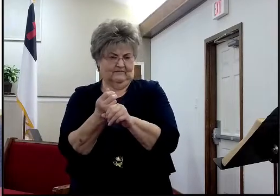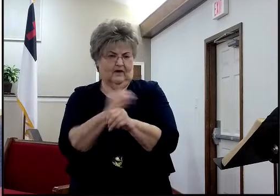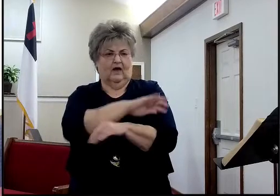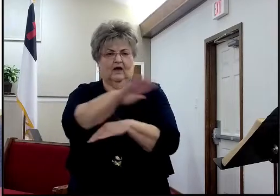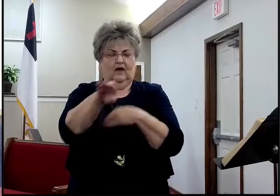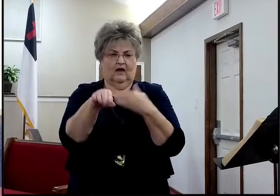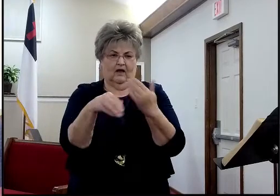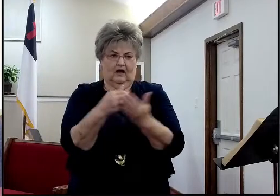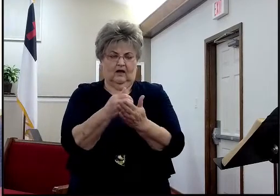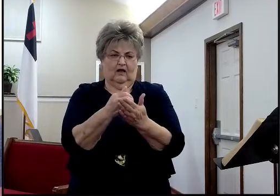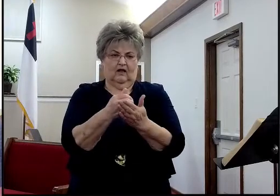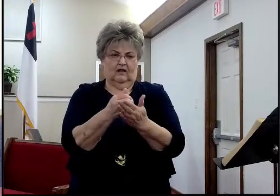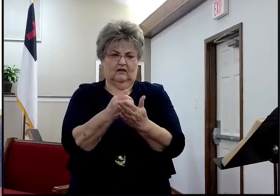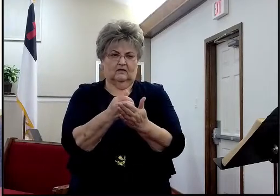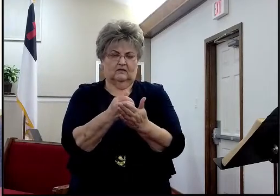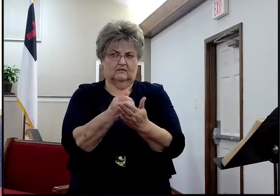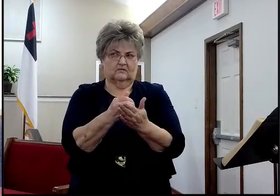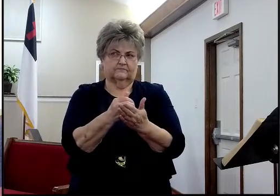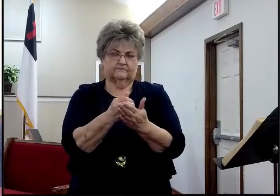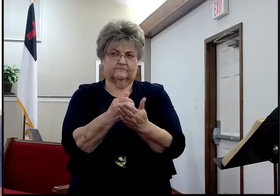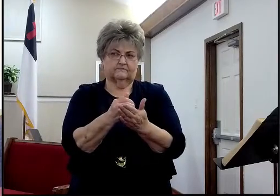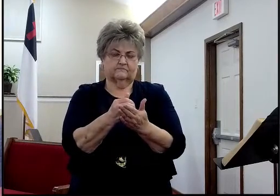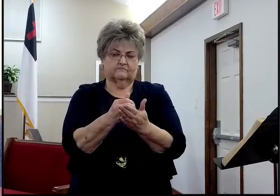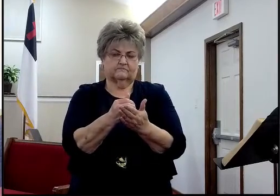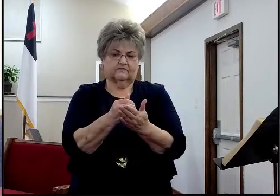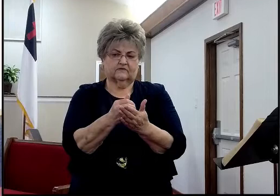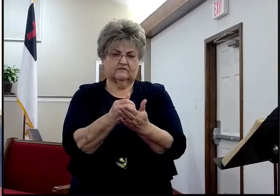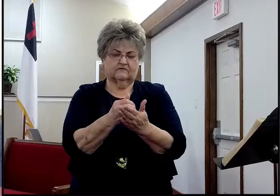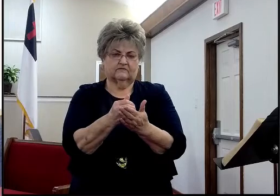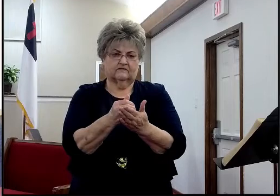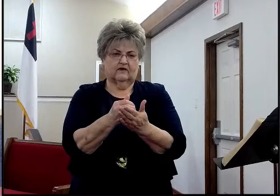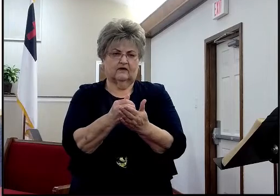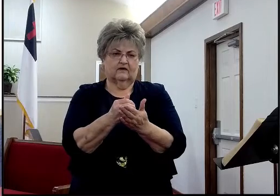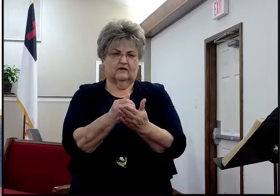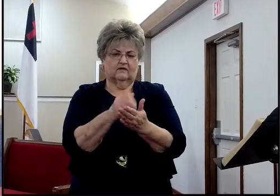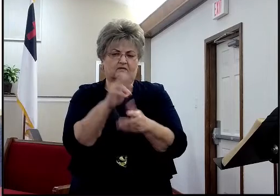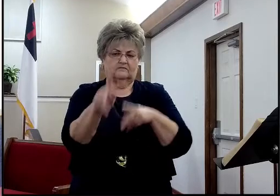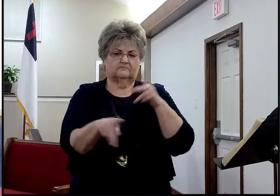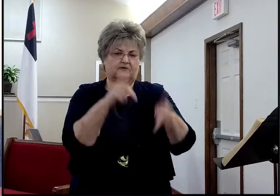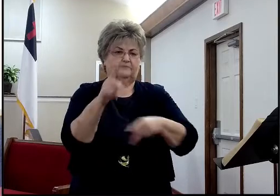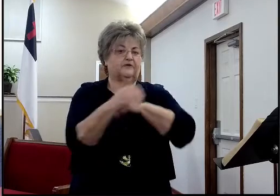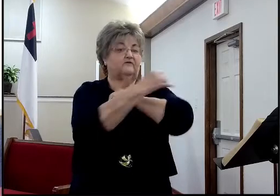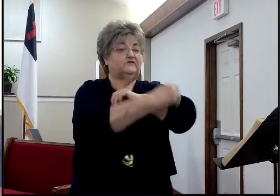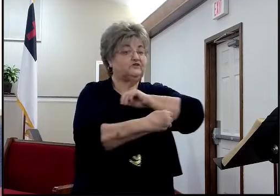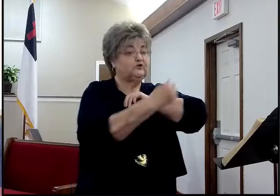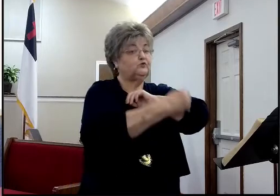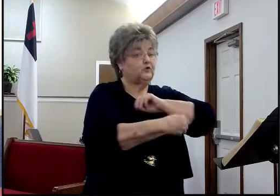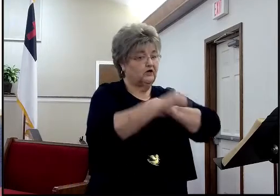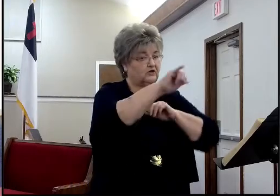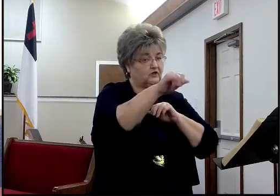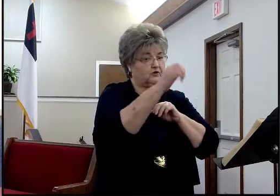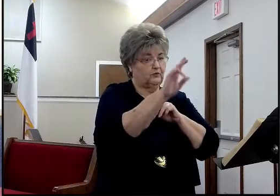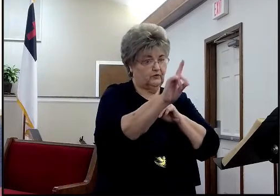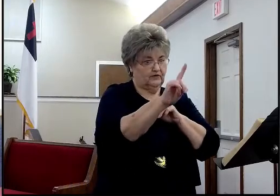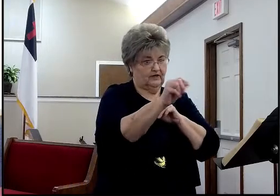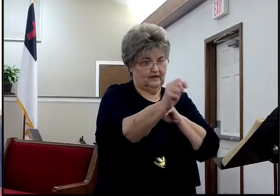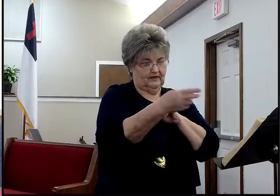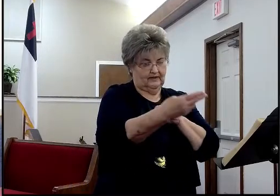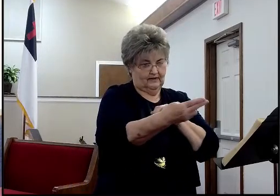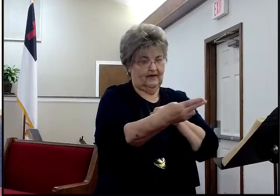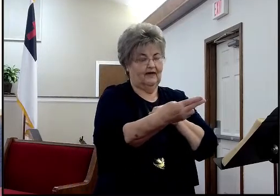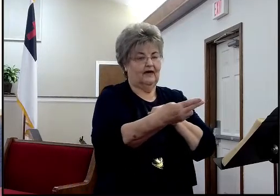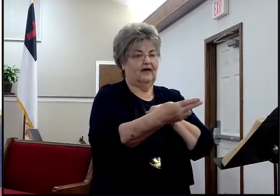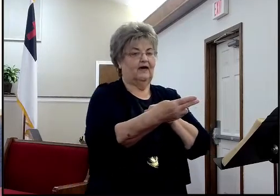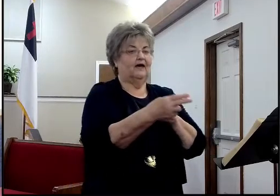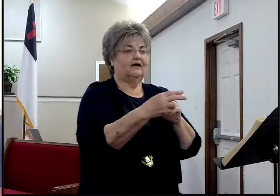Jerusalem, to sacrifice in the Lord God, of their fathers, so they strengthened the kingdom of Judah, and made Rehoboam, the son of Solomon, strong, three